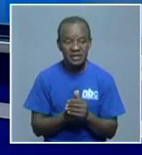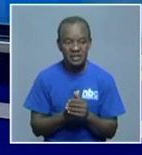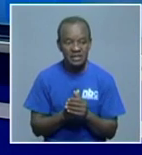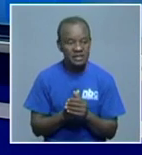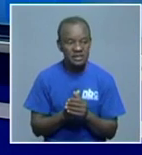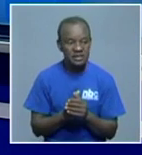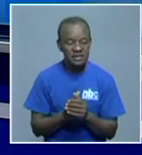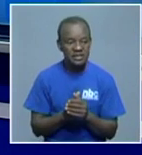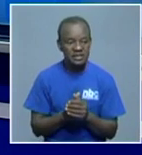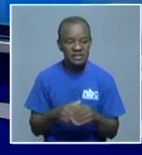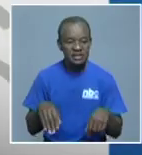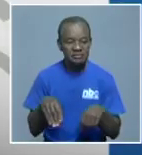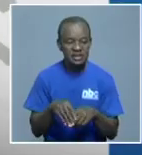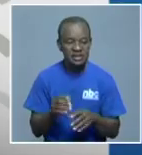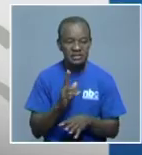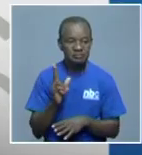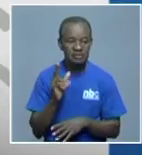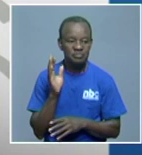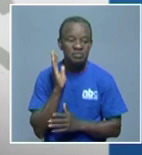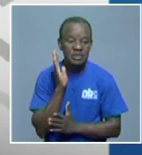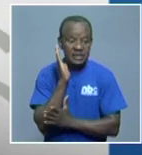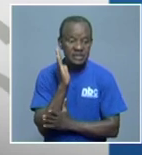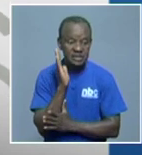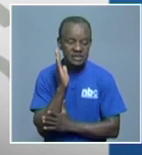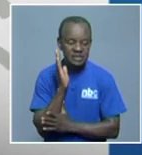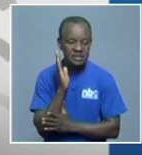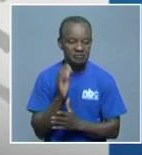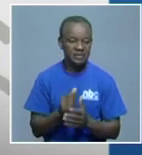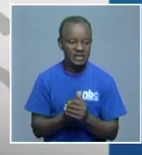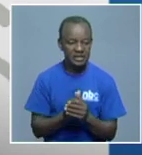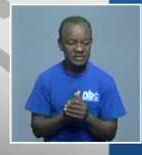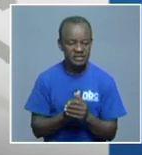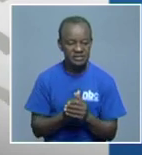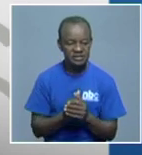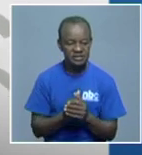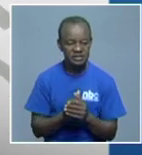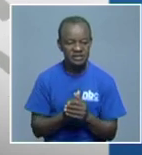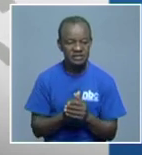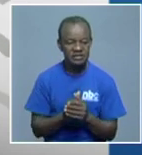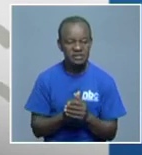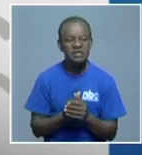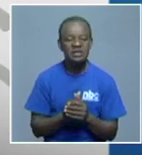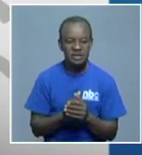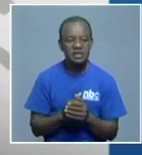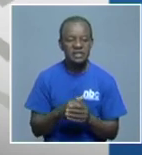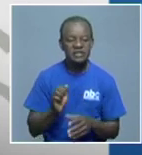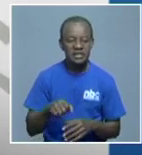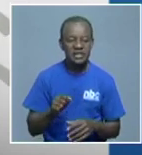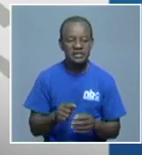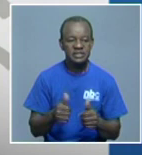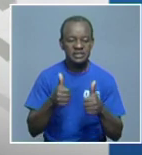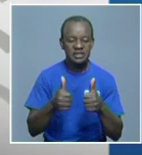this... think... Yes, Raymond, I think it's a very good question. think what came in is,